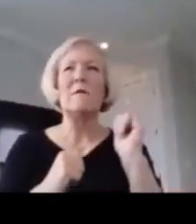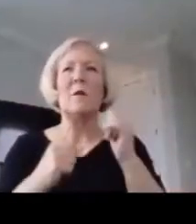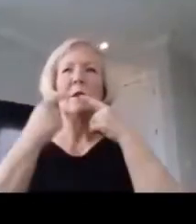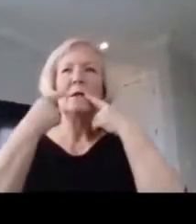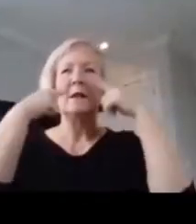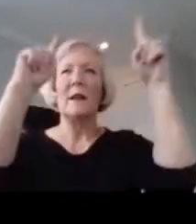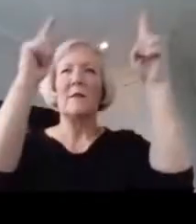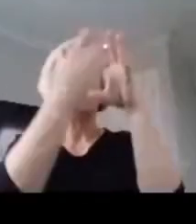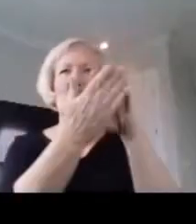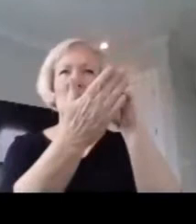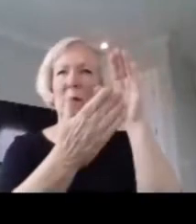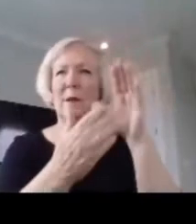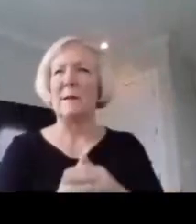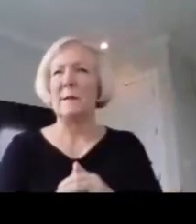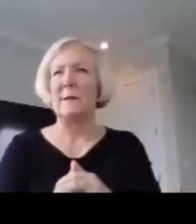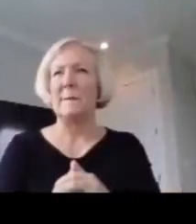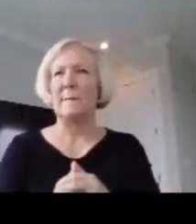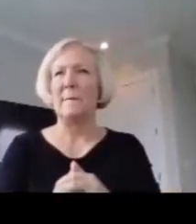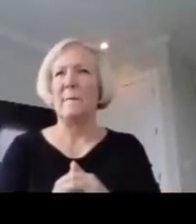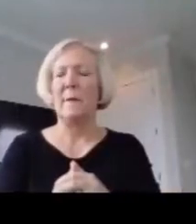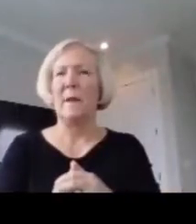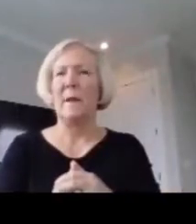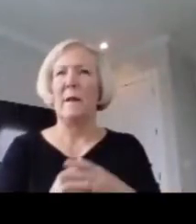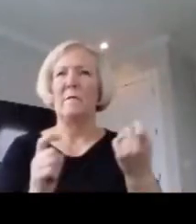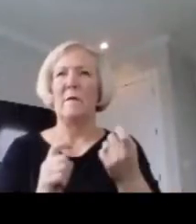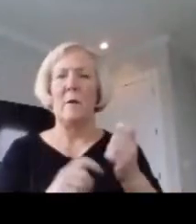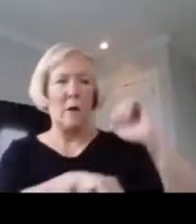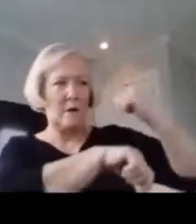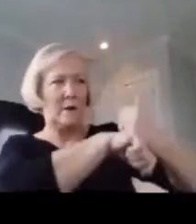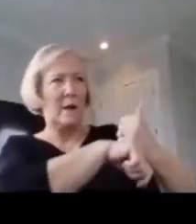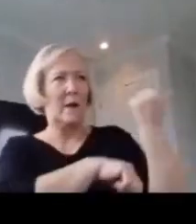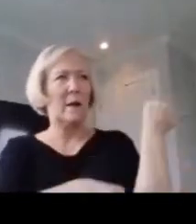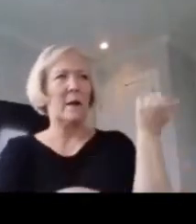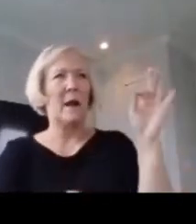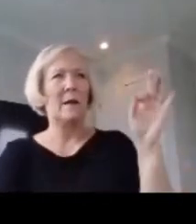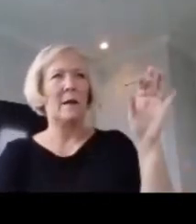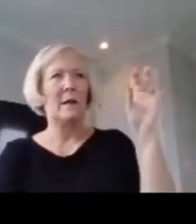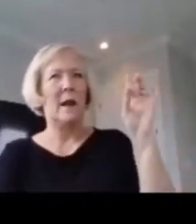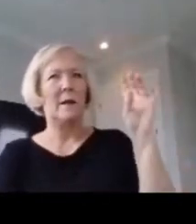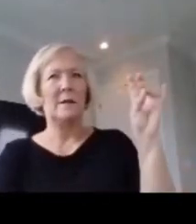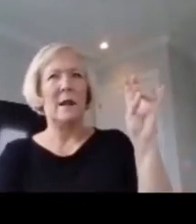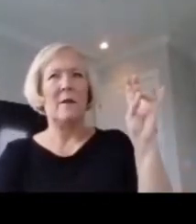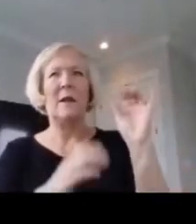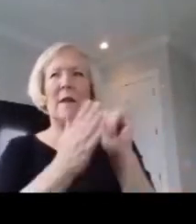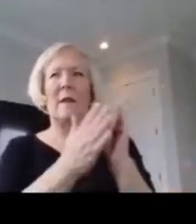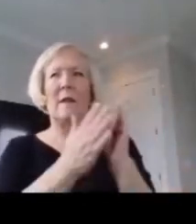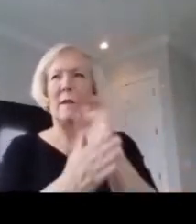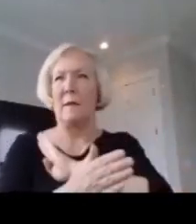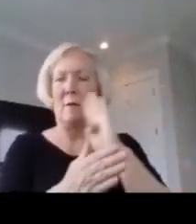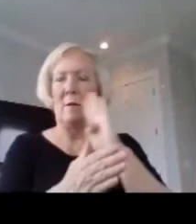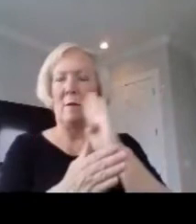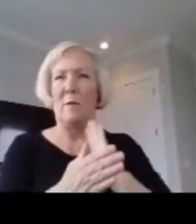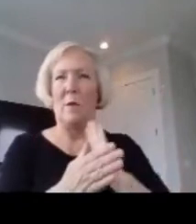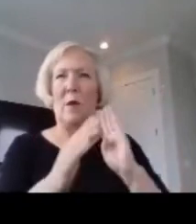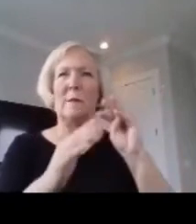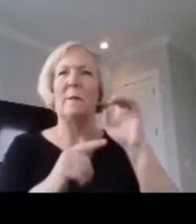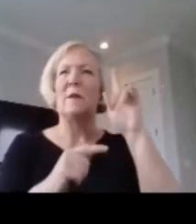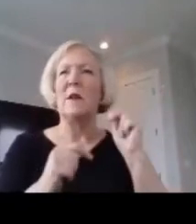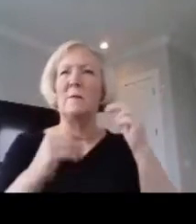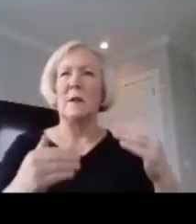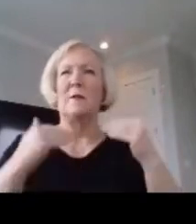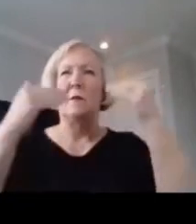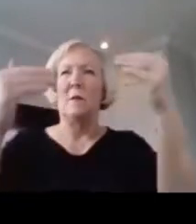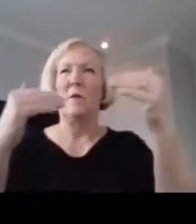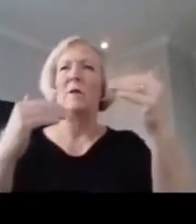students. From our founding in 1987, the national board's mission has been to advance the quality of teaching and learning